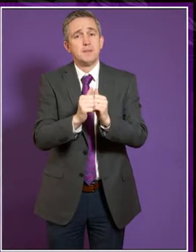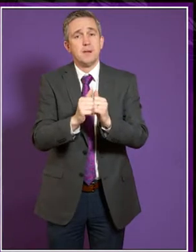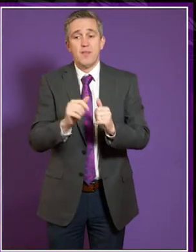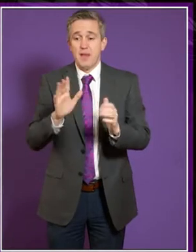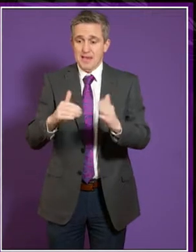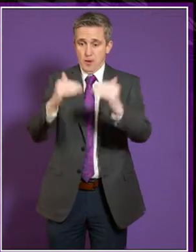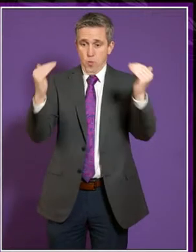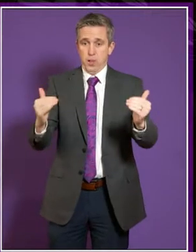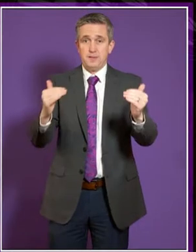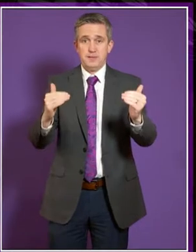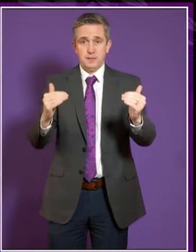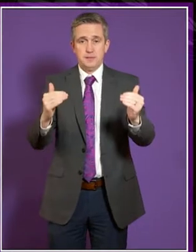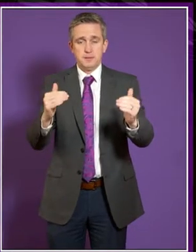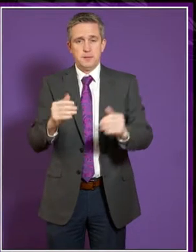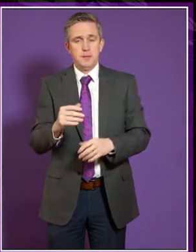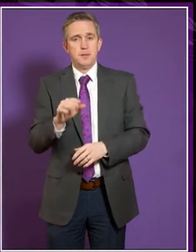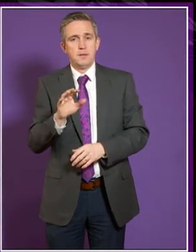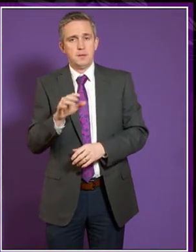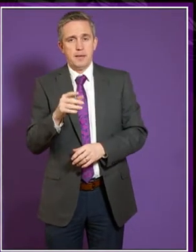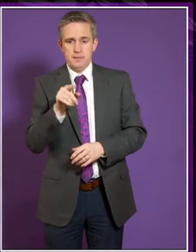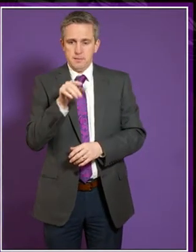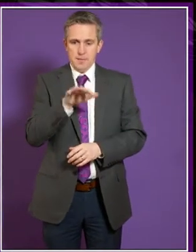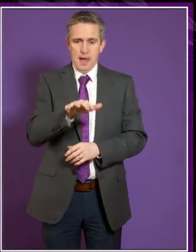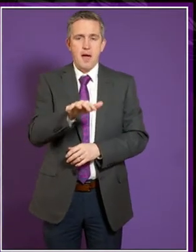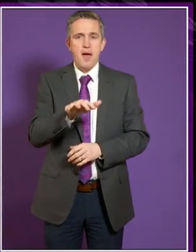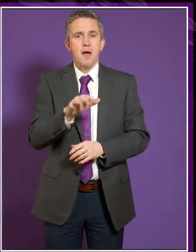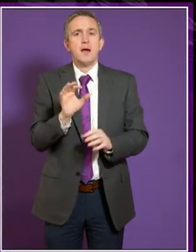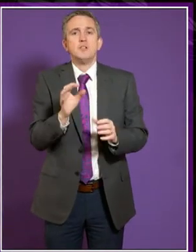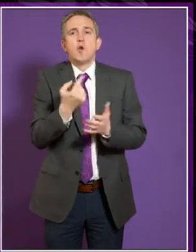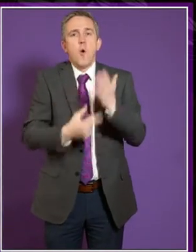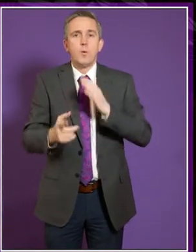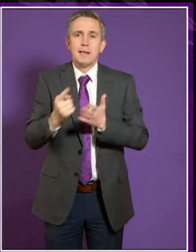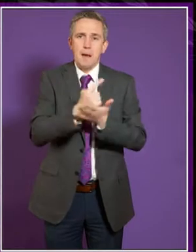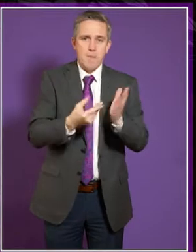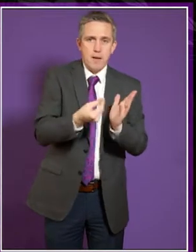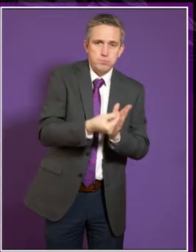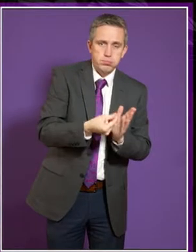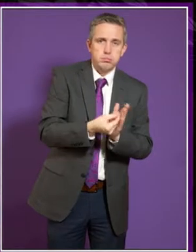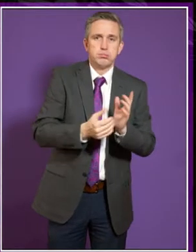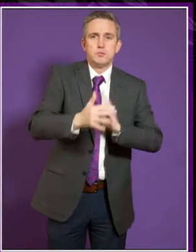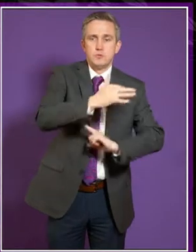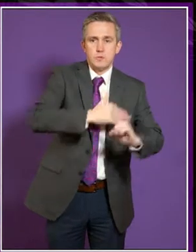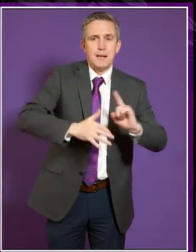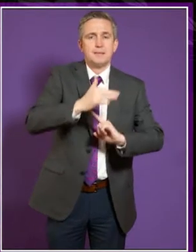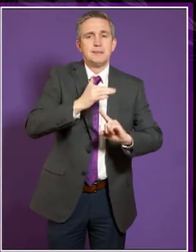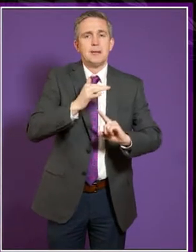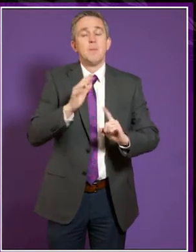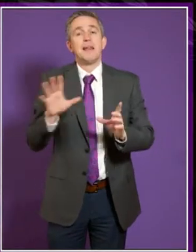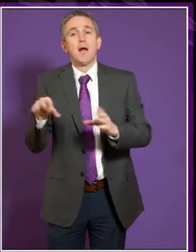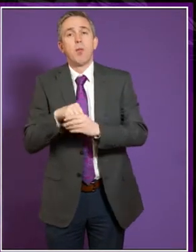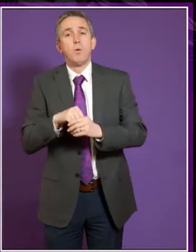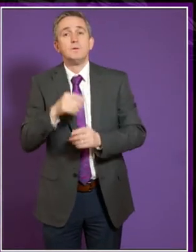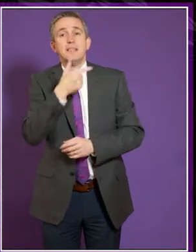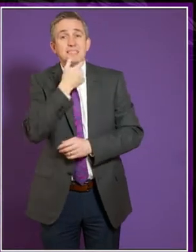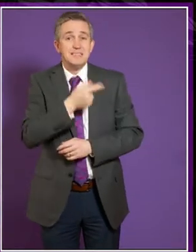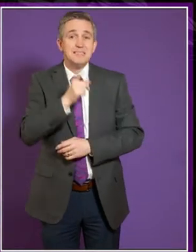one big issue where access isn't just about socio-economic access. covers gender is a